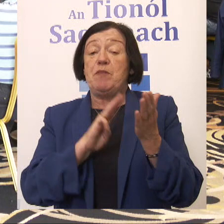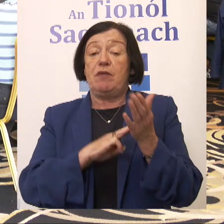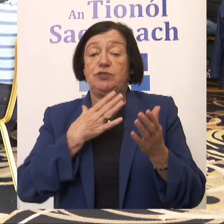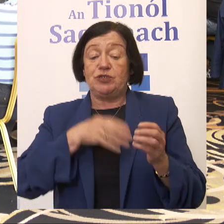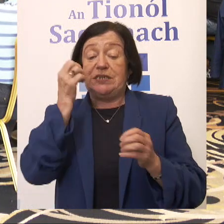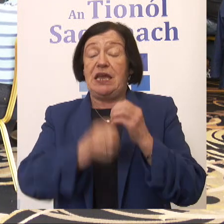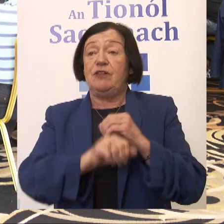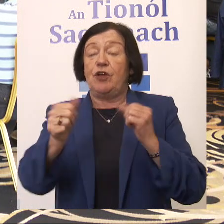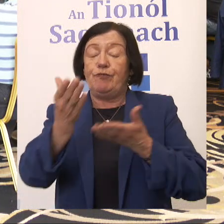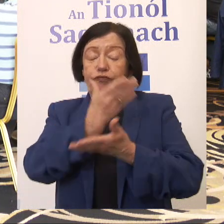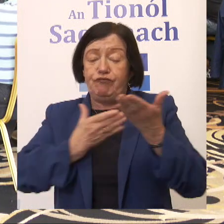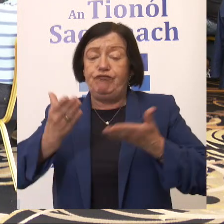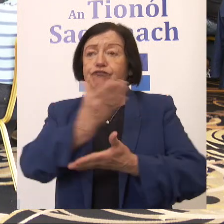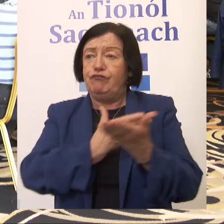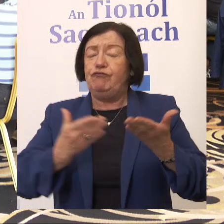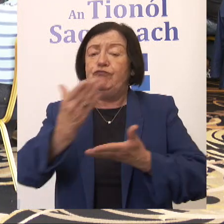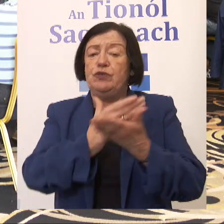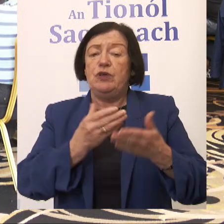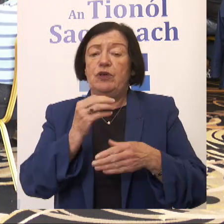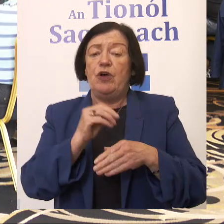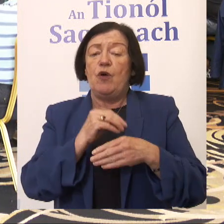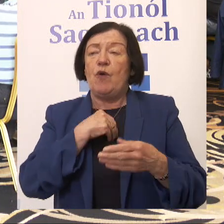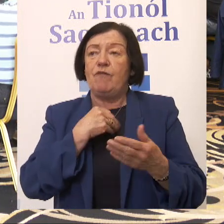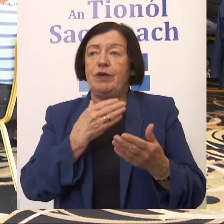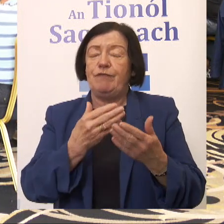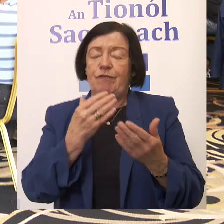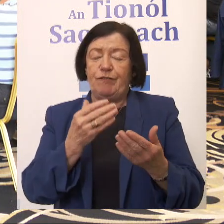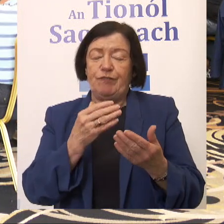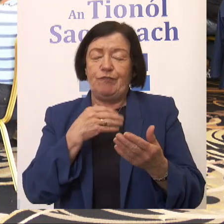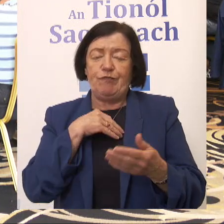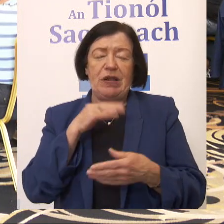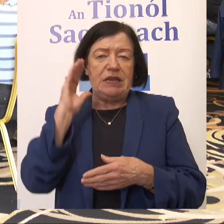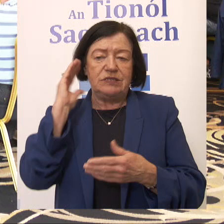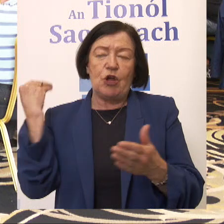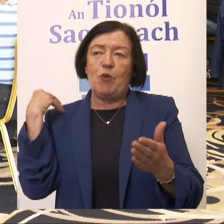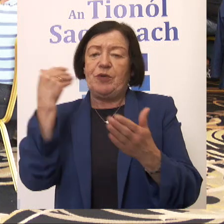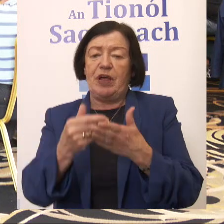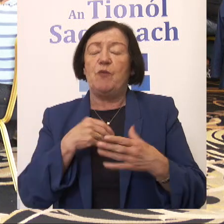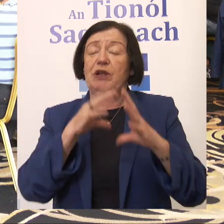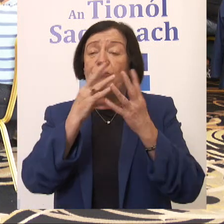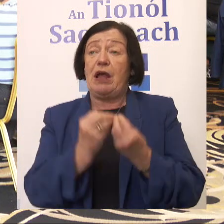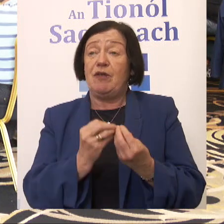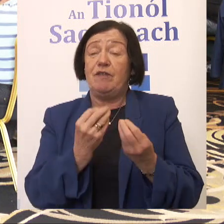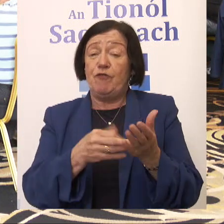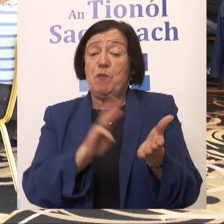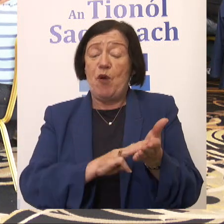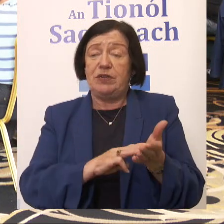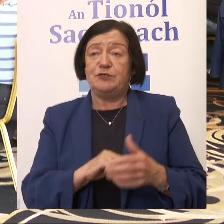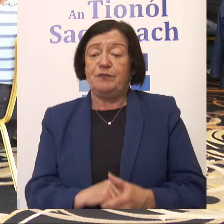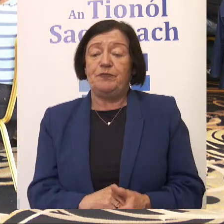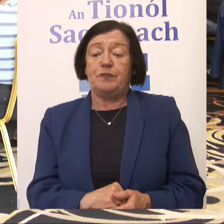concluded their deliberations on what we have learned so far and we'll recap that in a moment. So